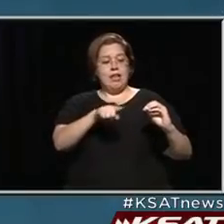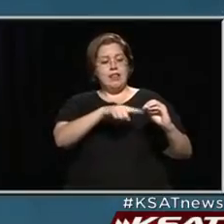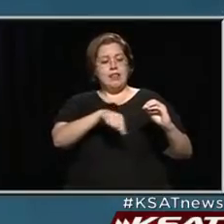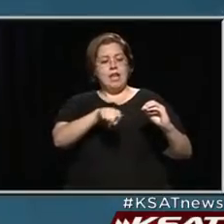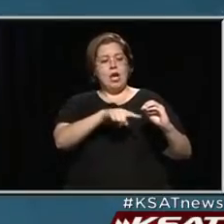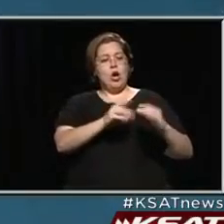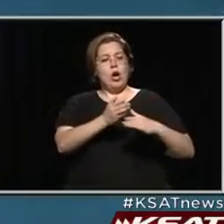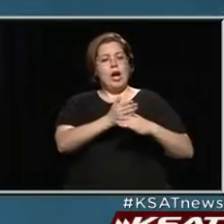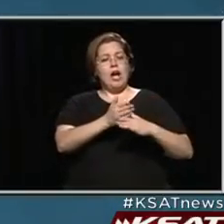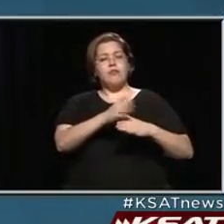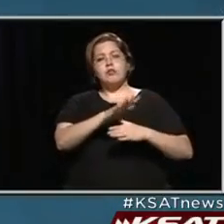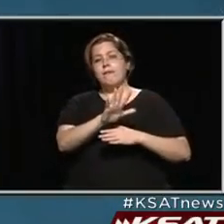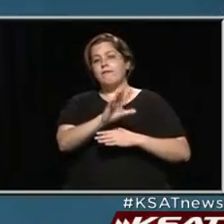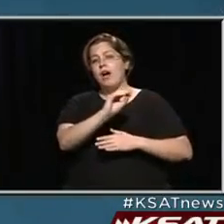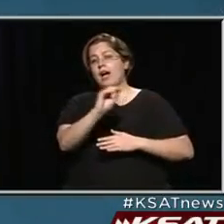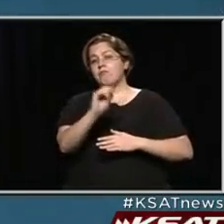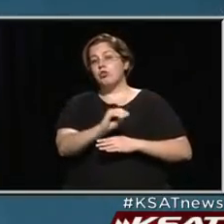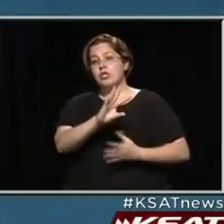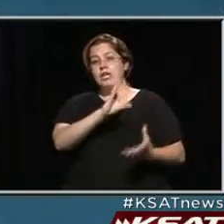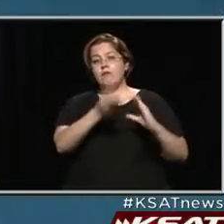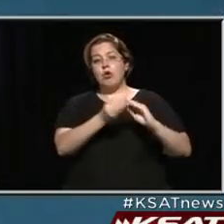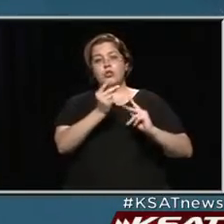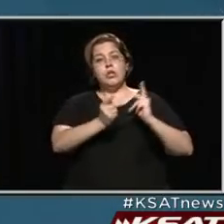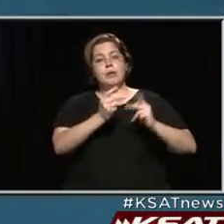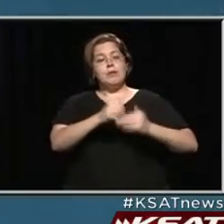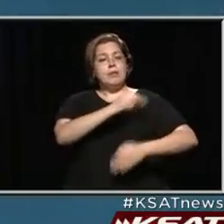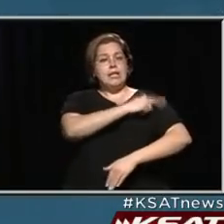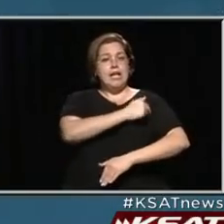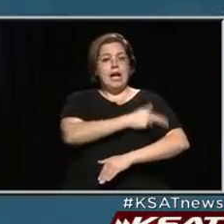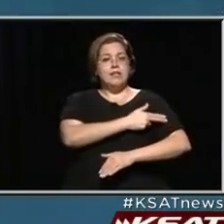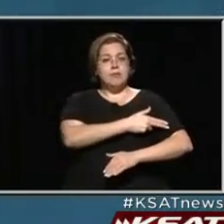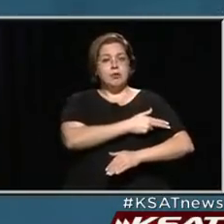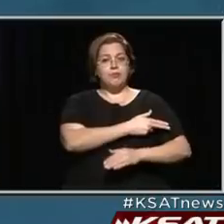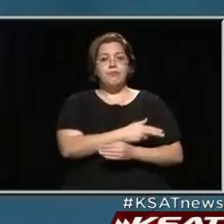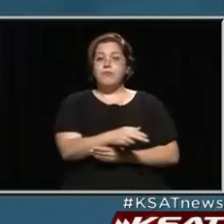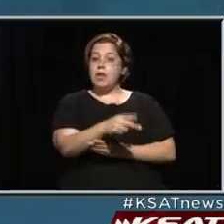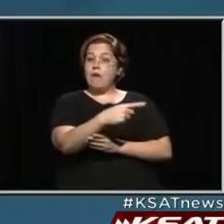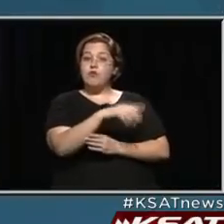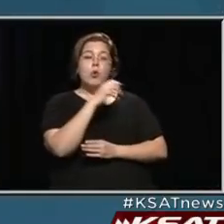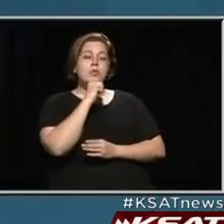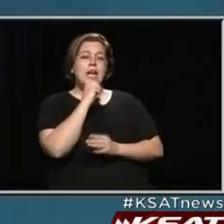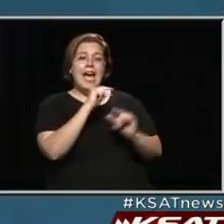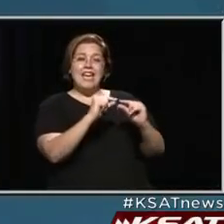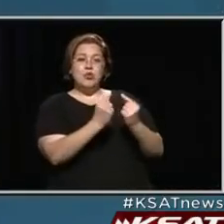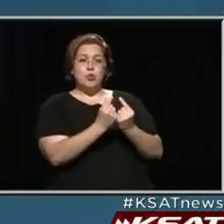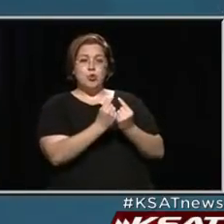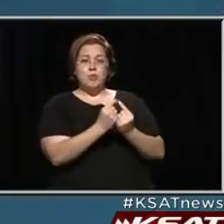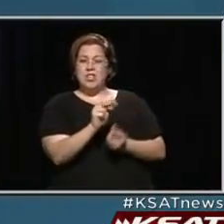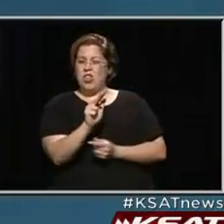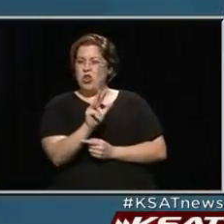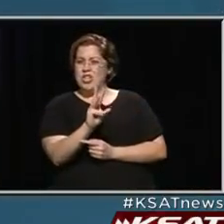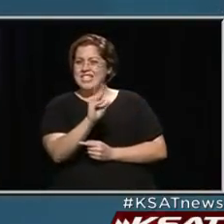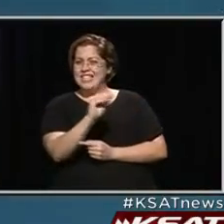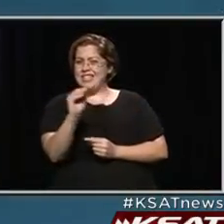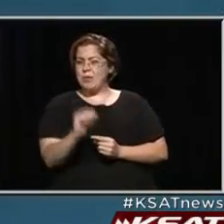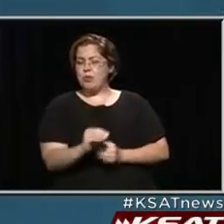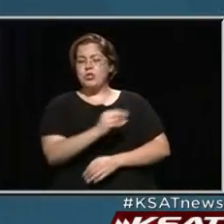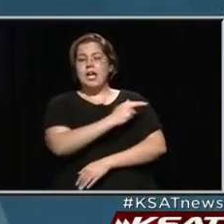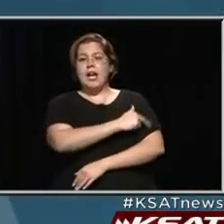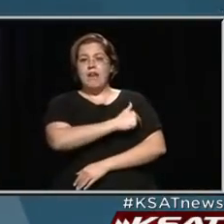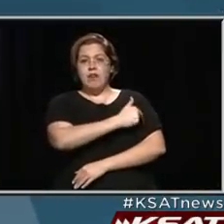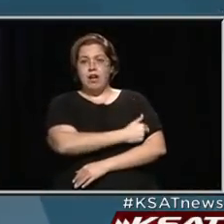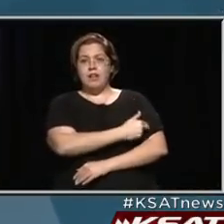average of 5% of overall patients in the hospital. Of those age group, 36% of hospitalized